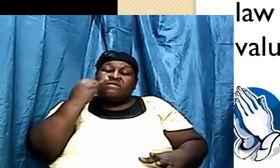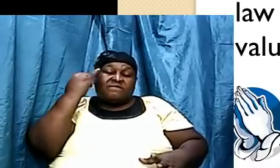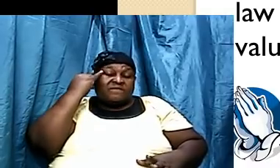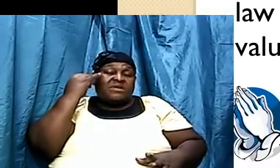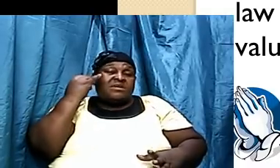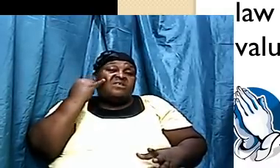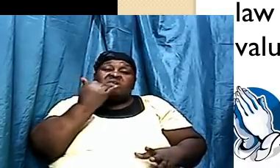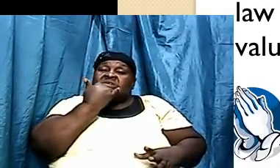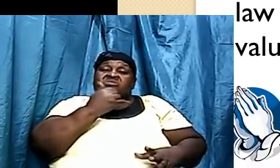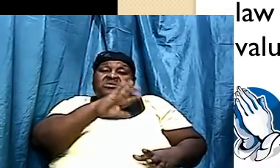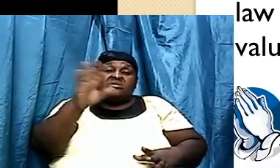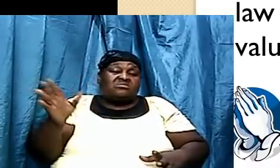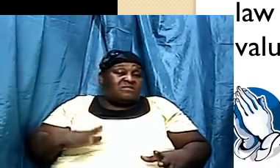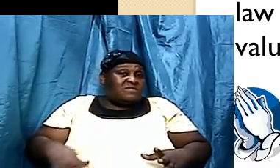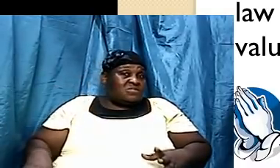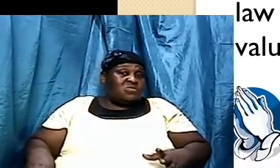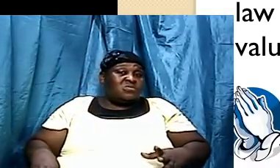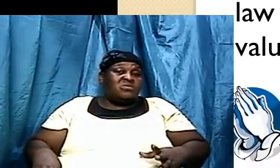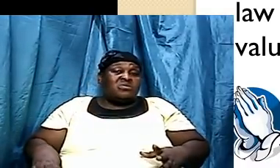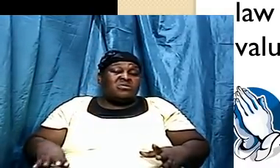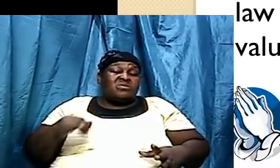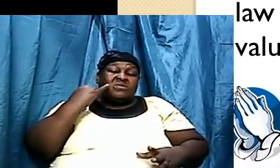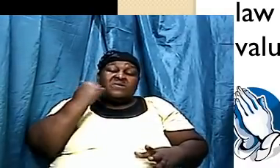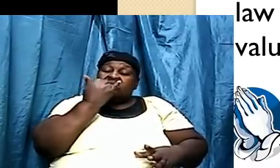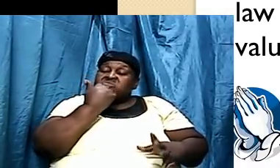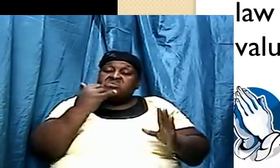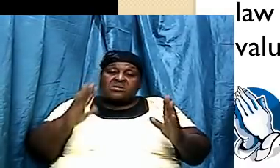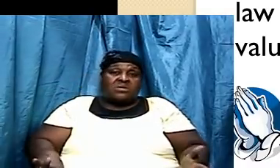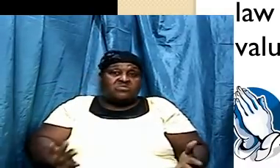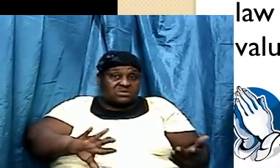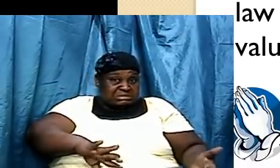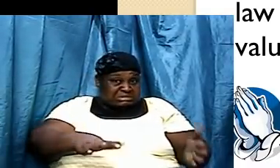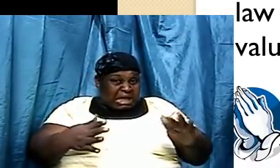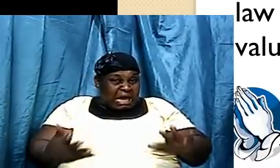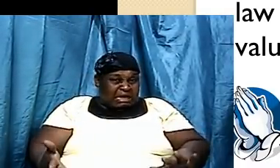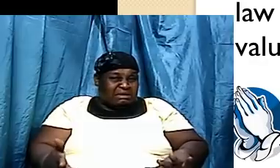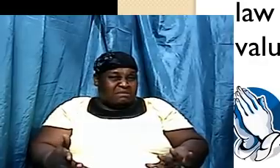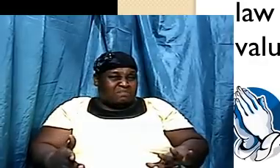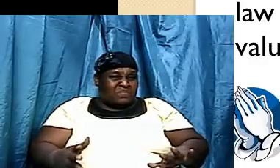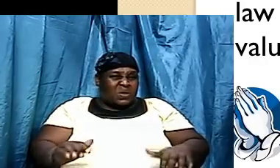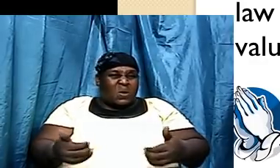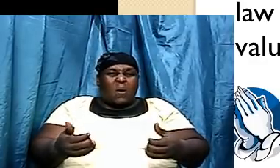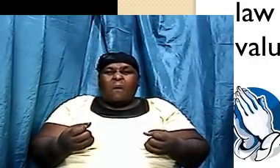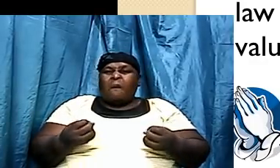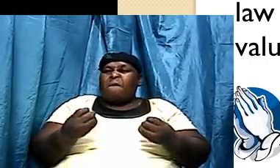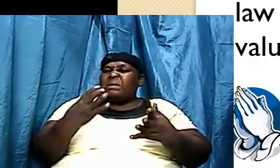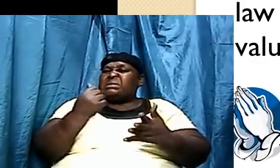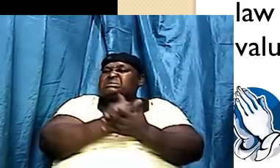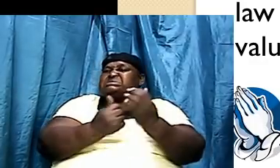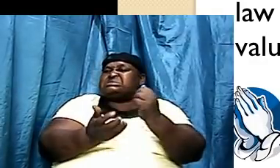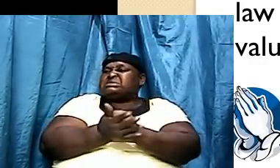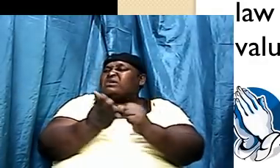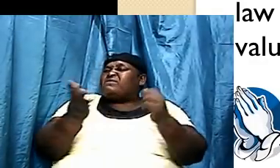Because it was a certain nation that dealt with a lot of animals. Can you imagine how much sacrifices they brought before God every day?